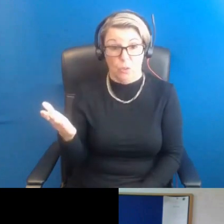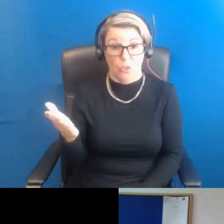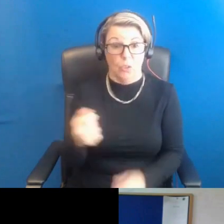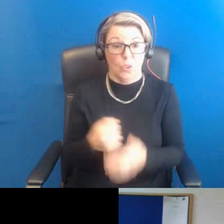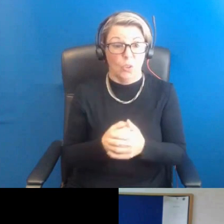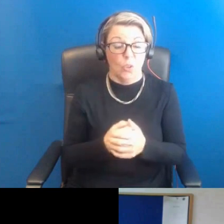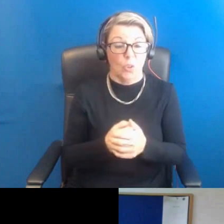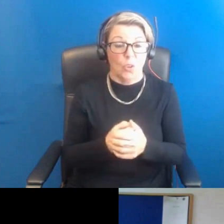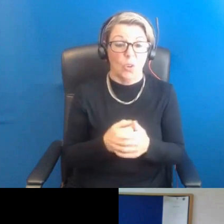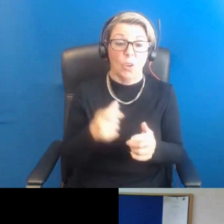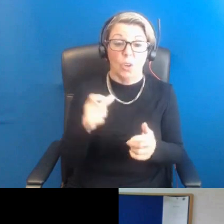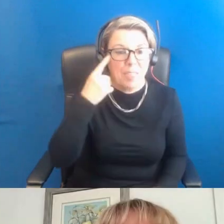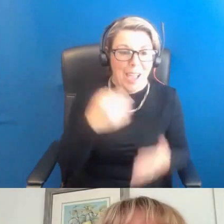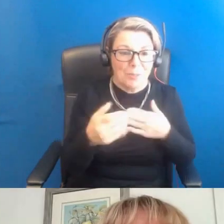busting.